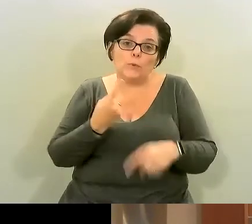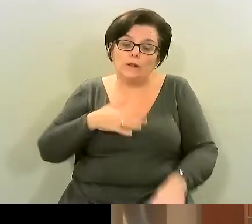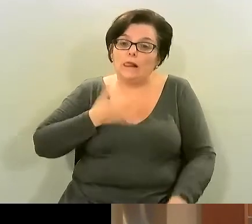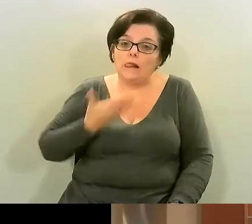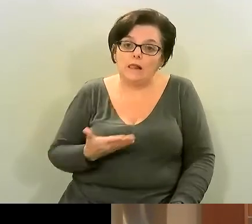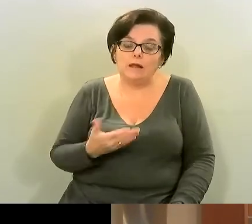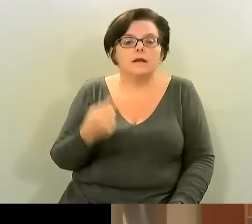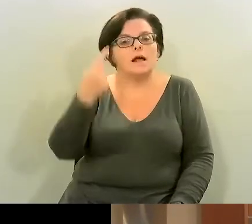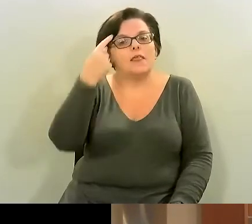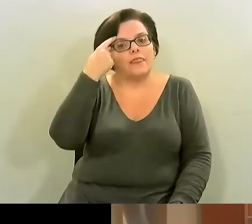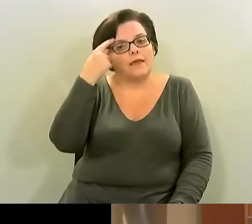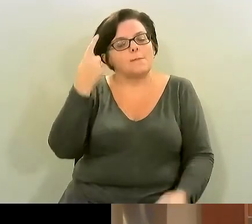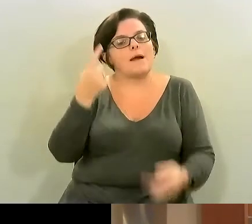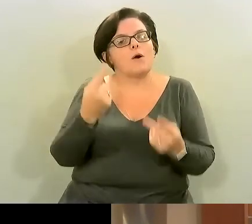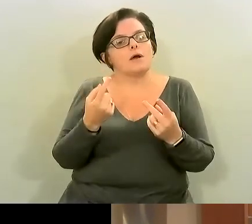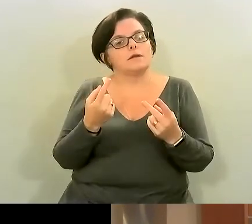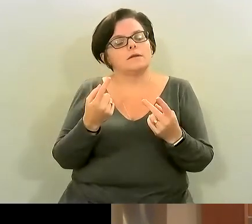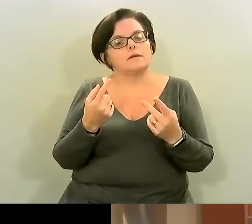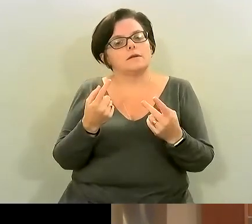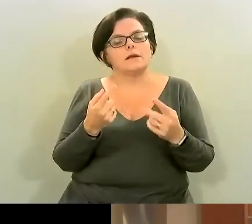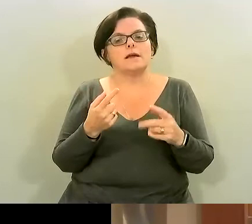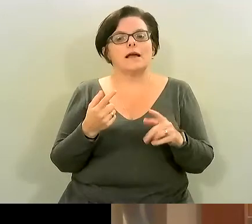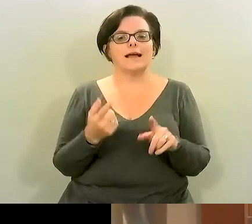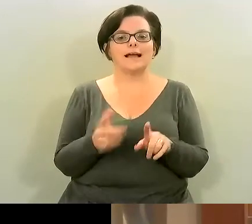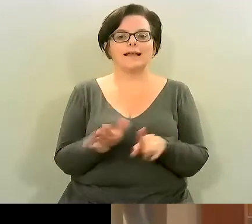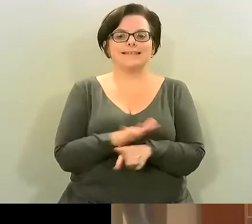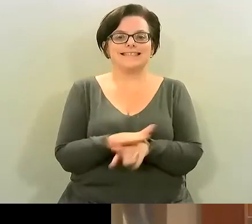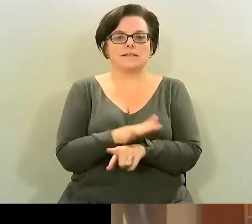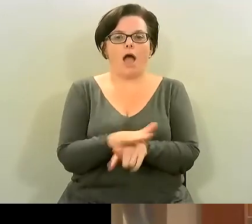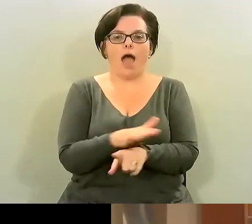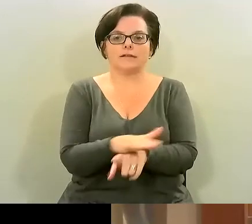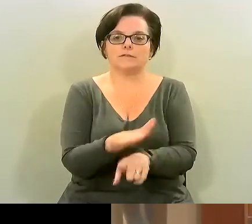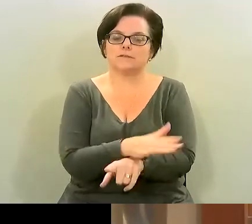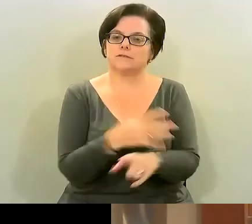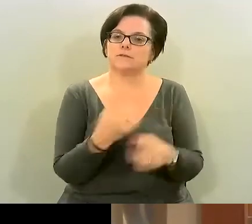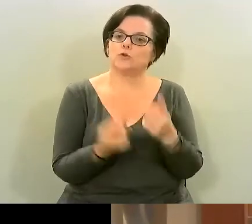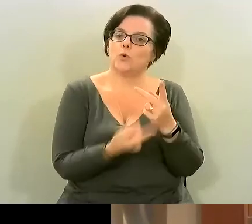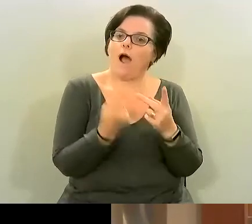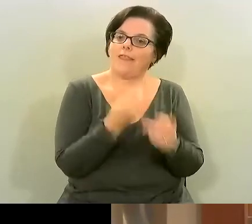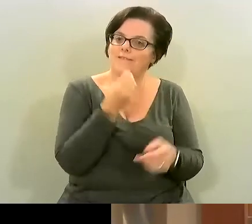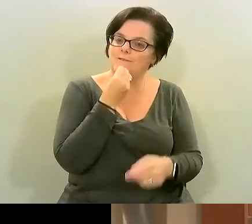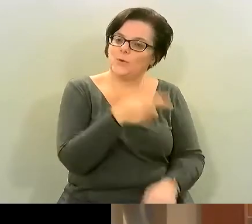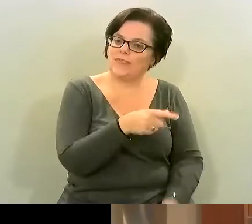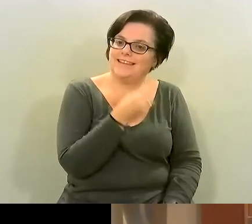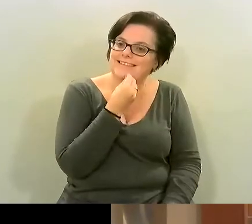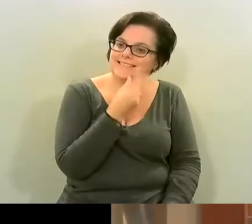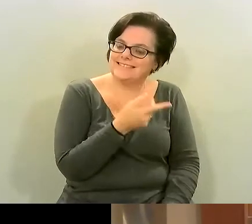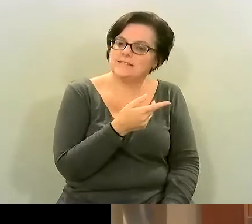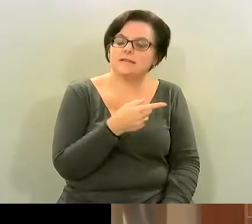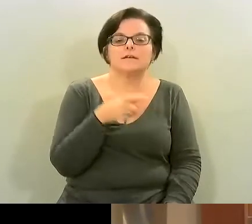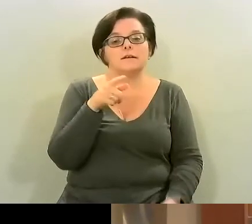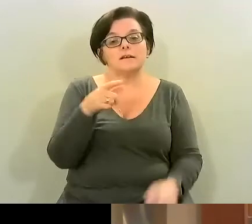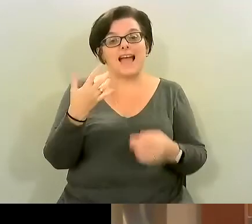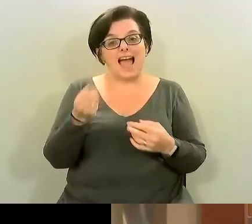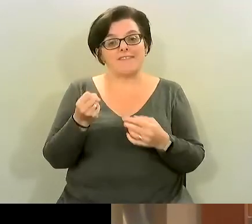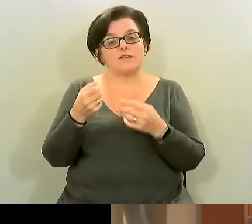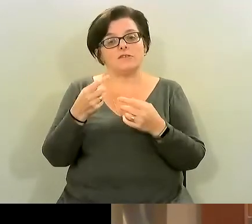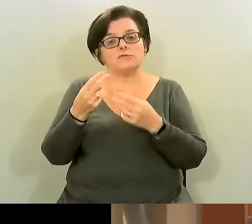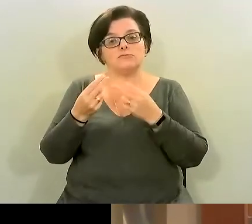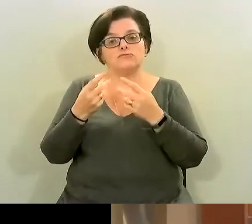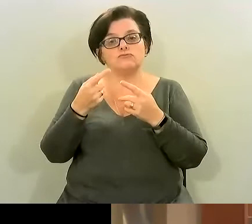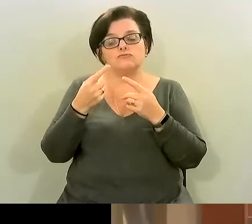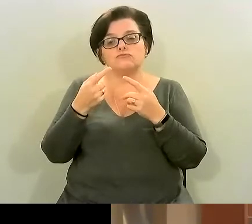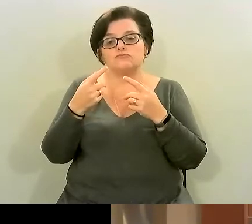about a healthy a healthy way that you can disguise it into a food that they will eat um there are recipes on the internet internet for cauliflower